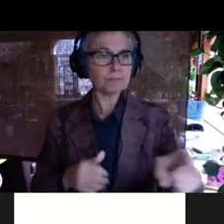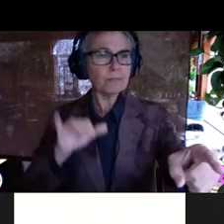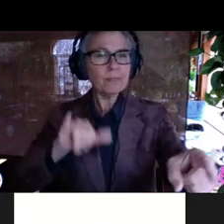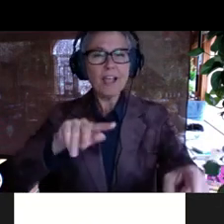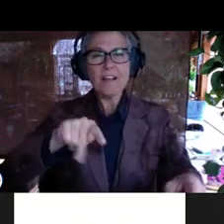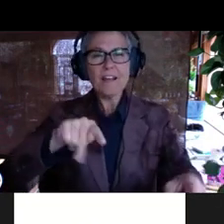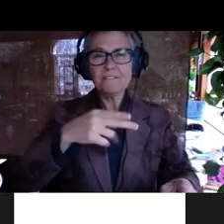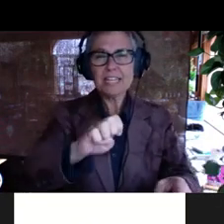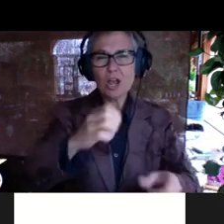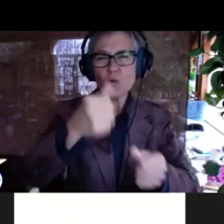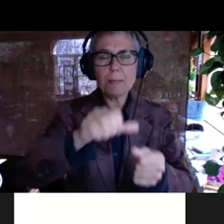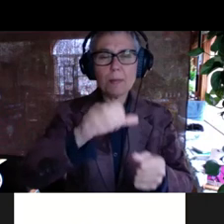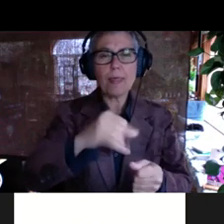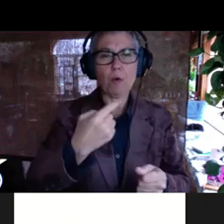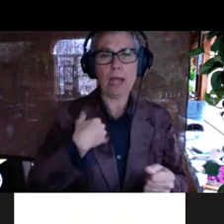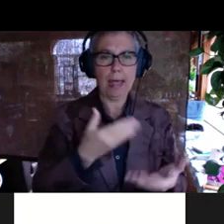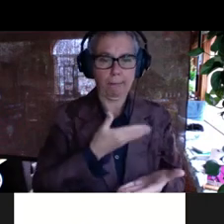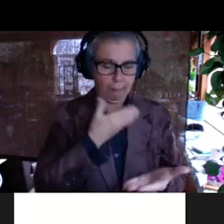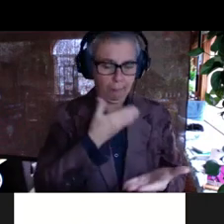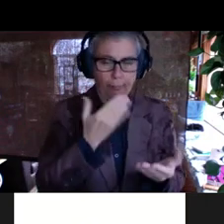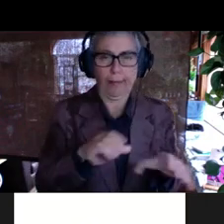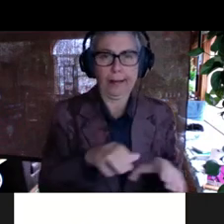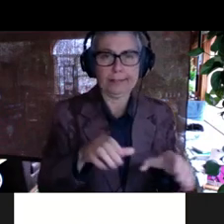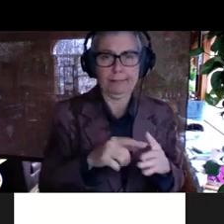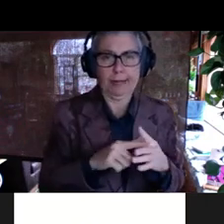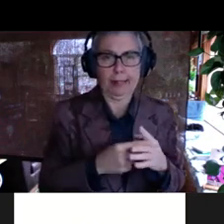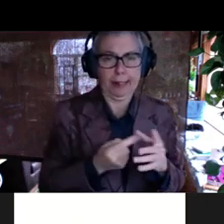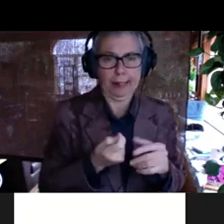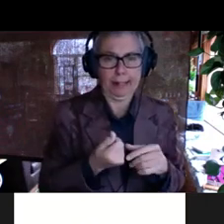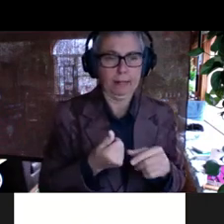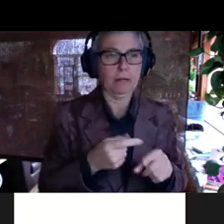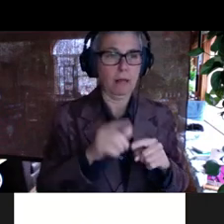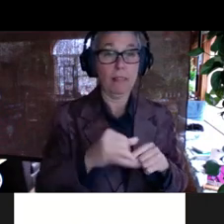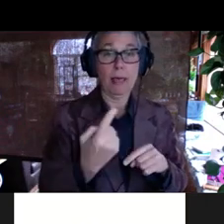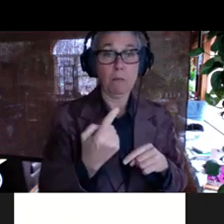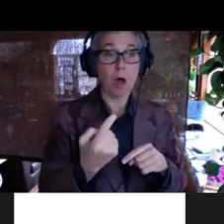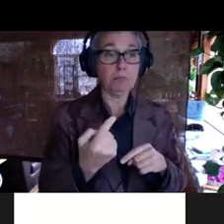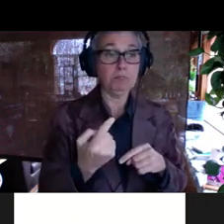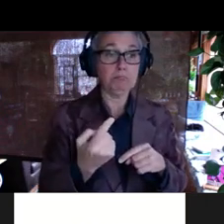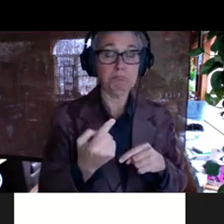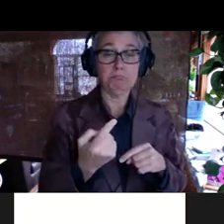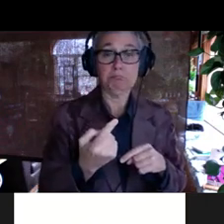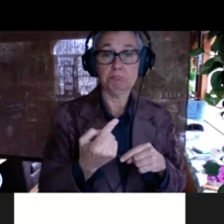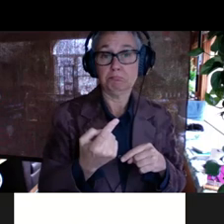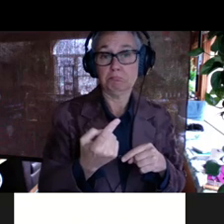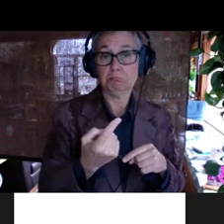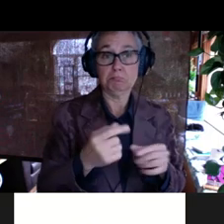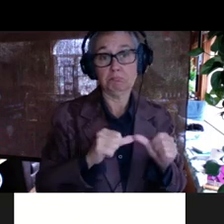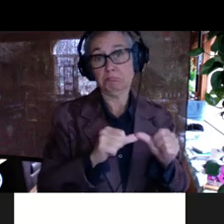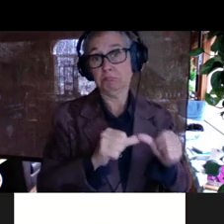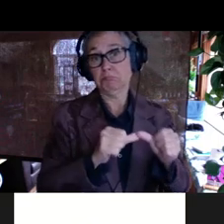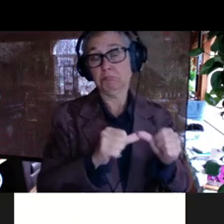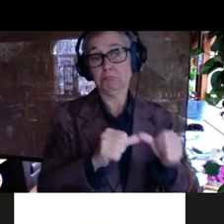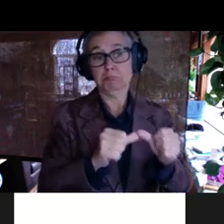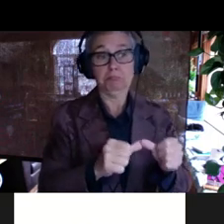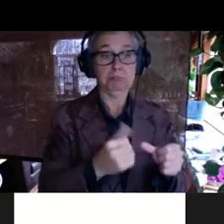that had the least initial activity. Um, this biomolecule, uh, you know, spent nearly